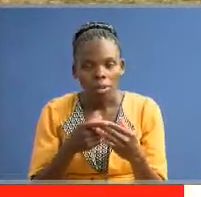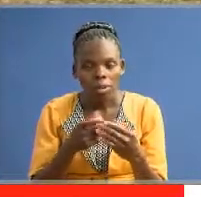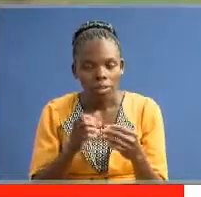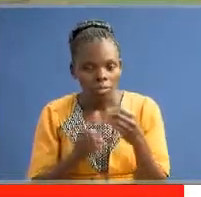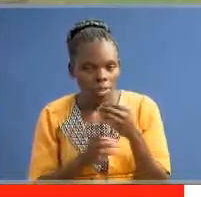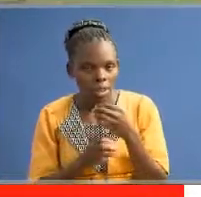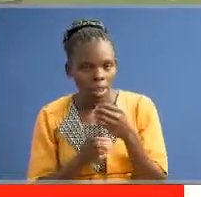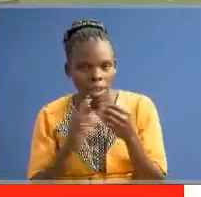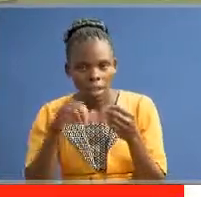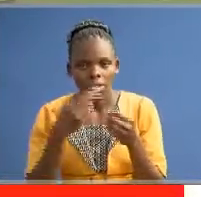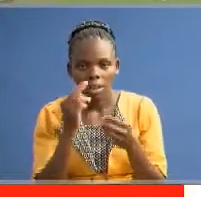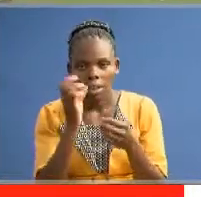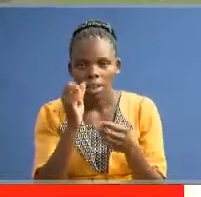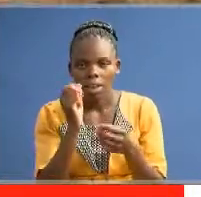L.P. na nyambu for KU TV.